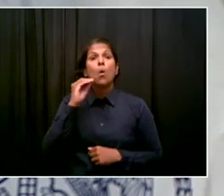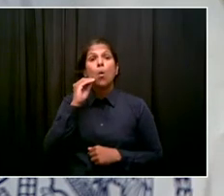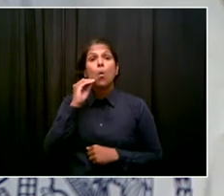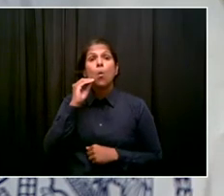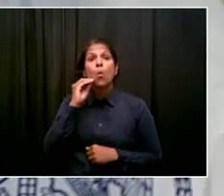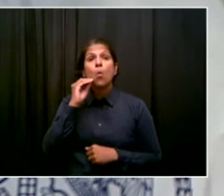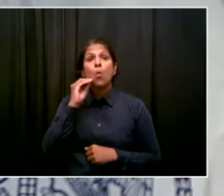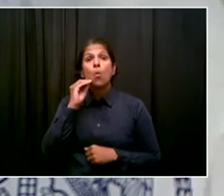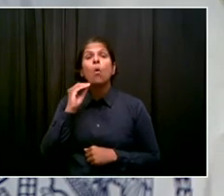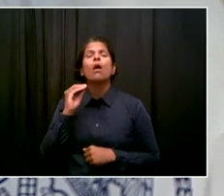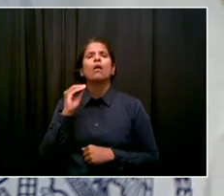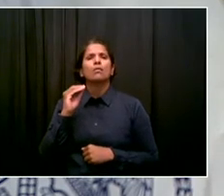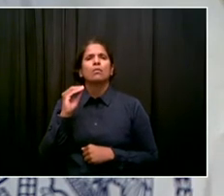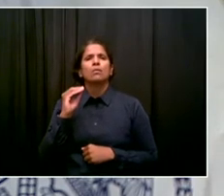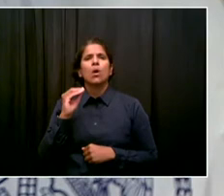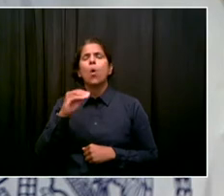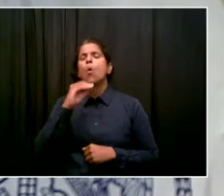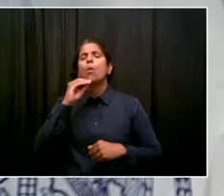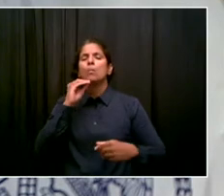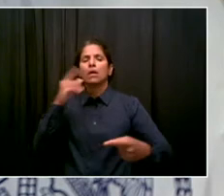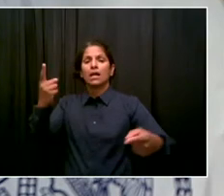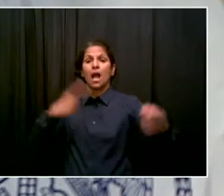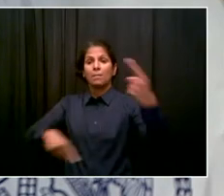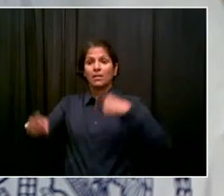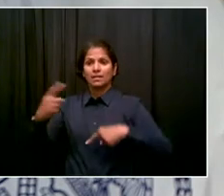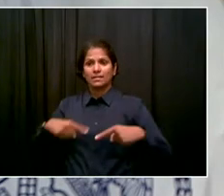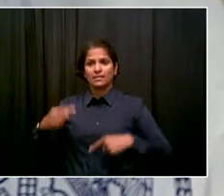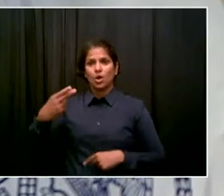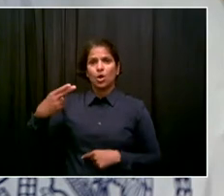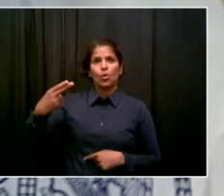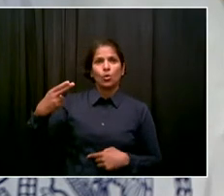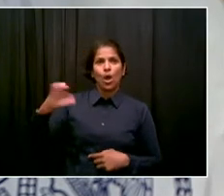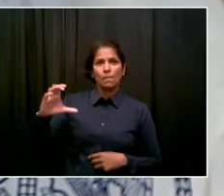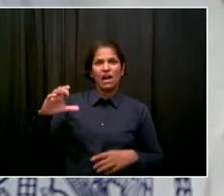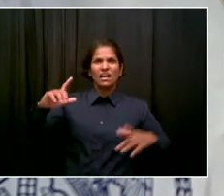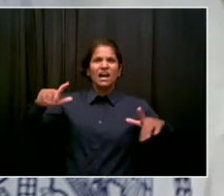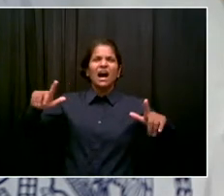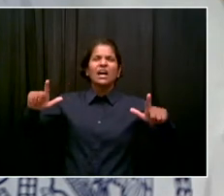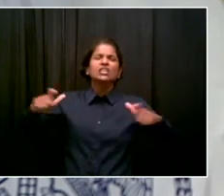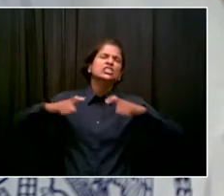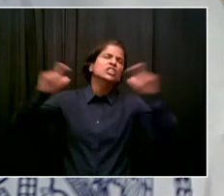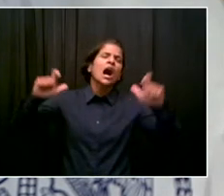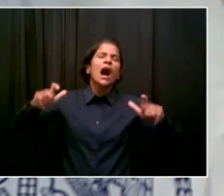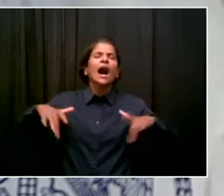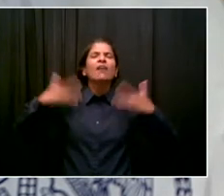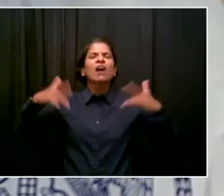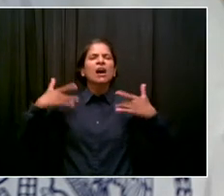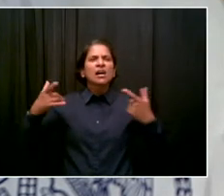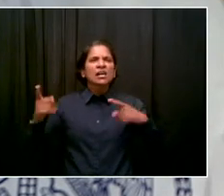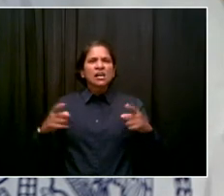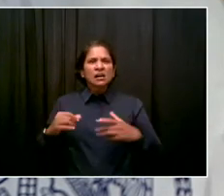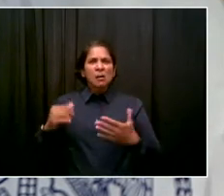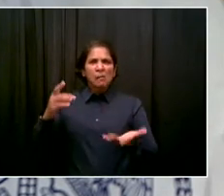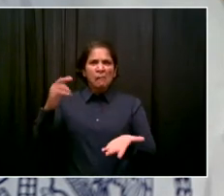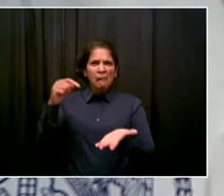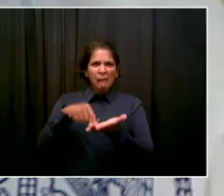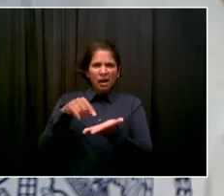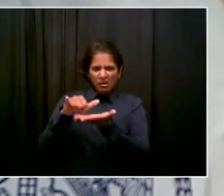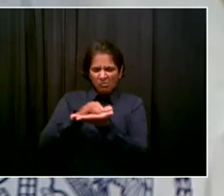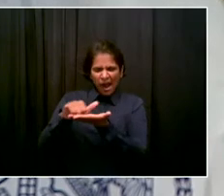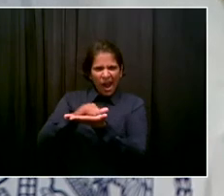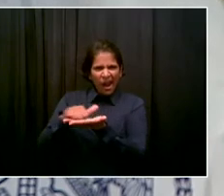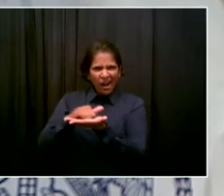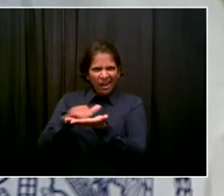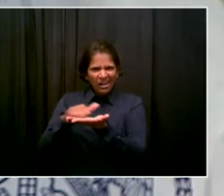know you usually have a little bit of love for the other boroughs, the outer boroughs. So I call Manhattan an outer borough, but that's me. But what else can you tell us about